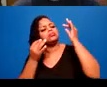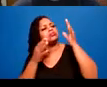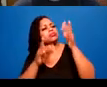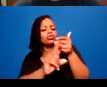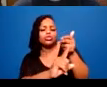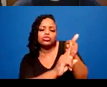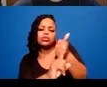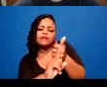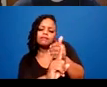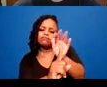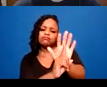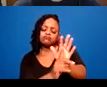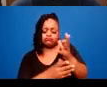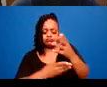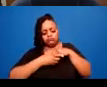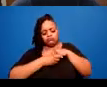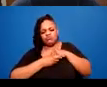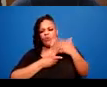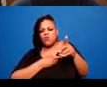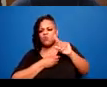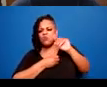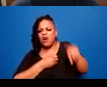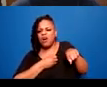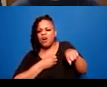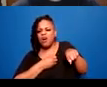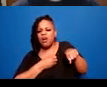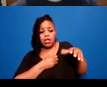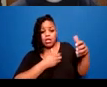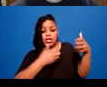these categories. It is a way to name them.